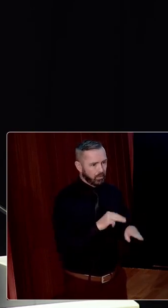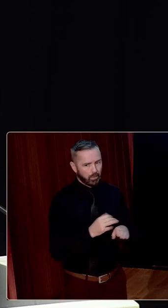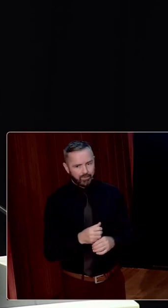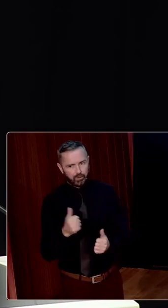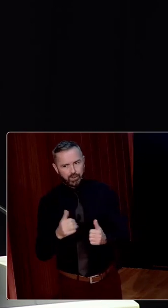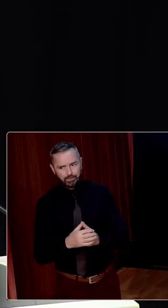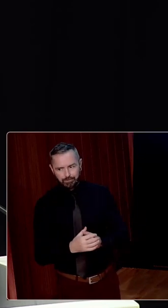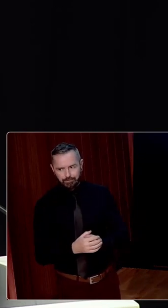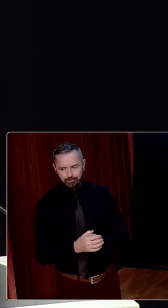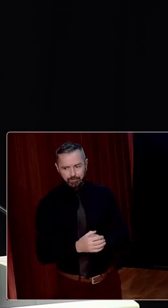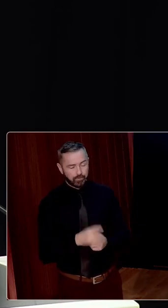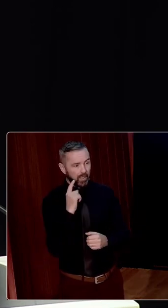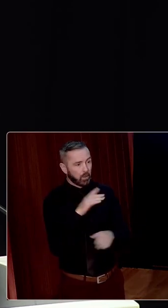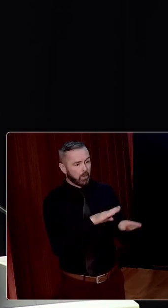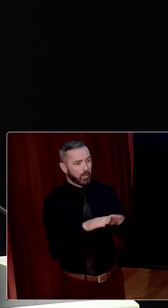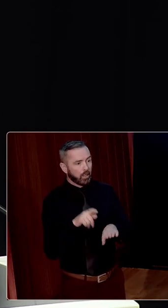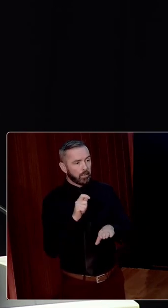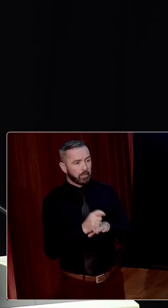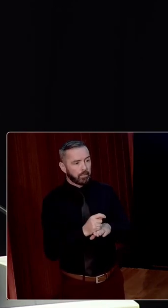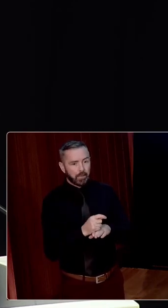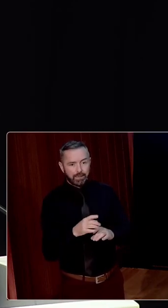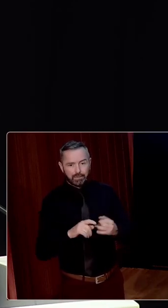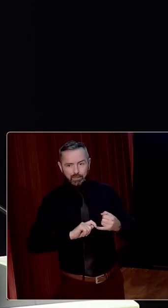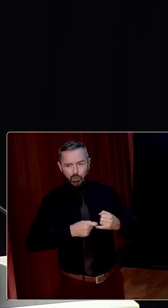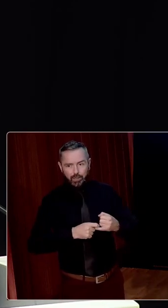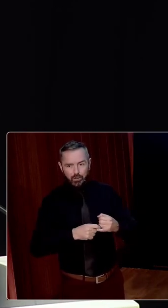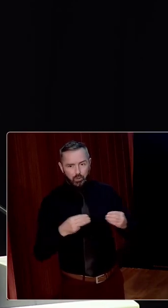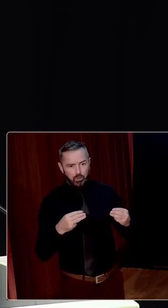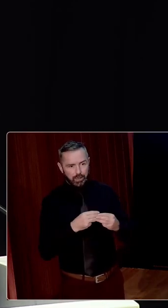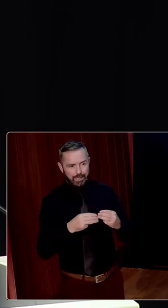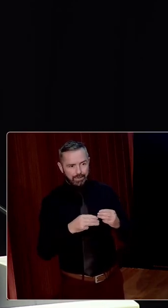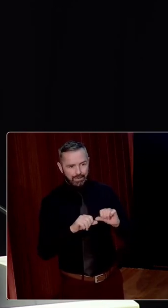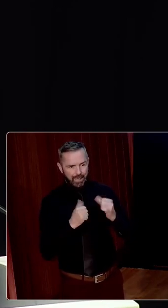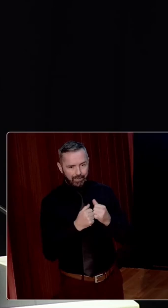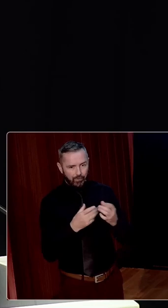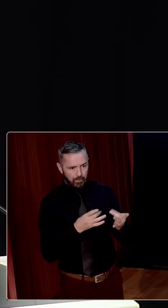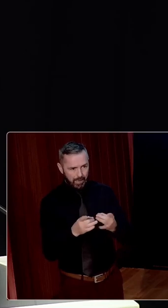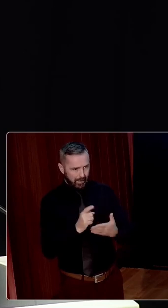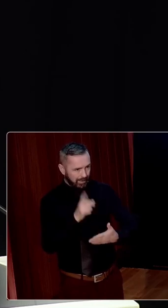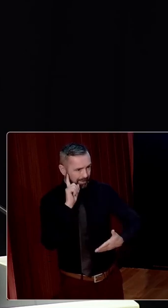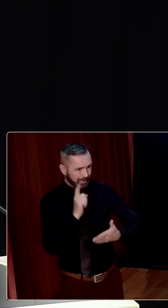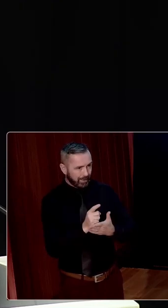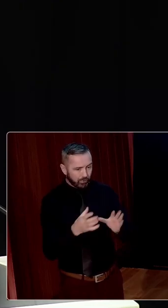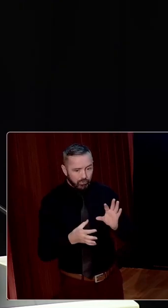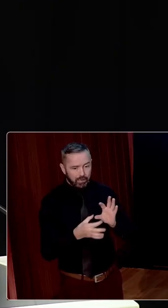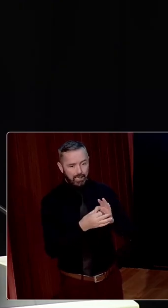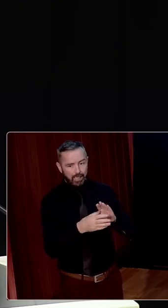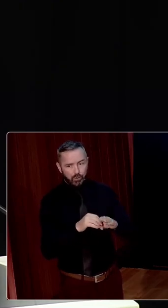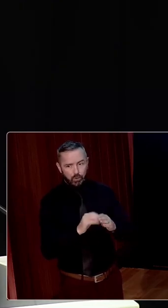However, despite bureaucracy's best attempts to shield its agents from the human impact of the decisions they made in relation